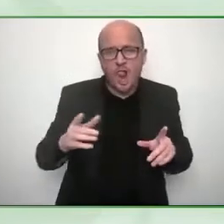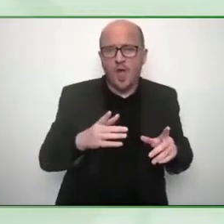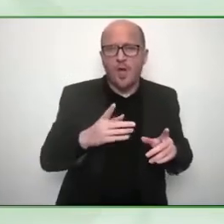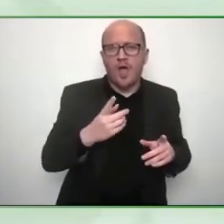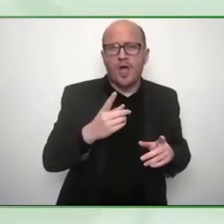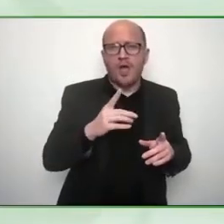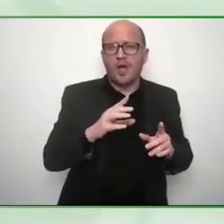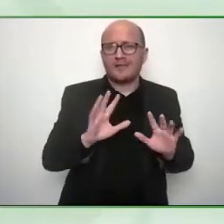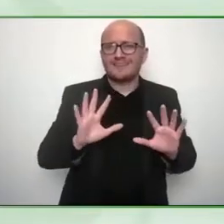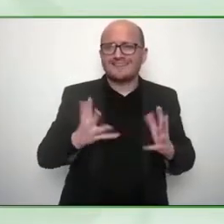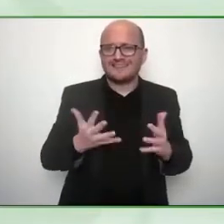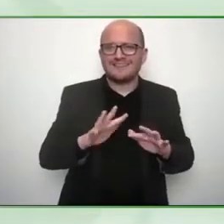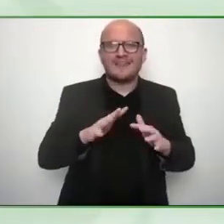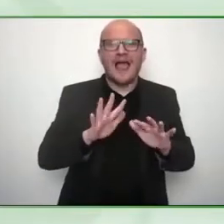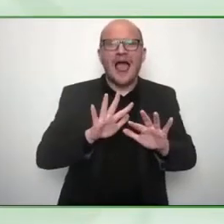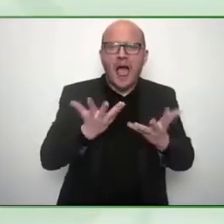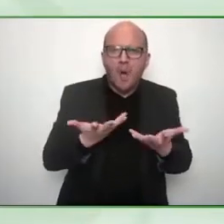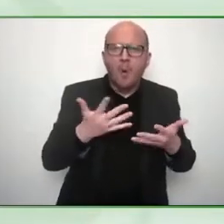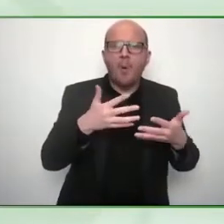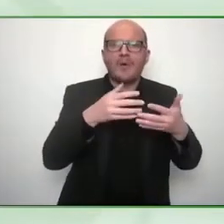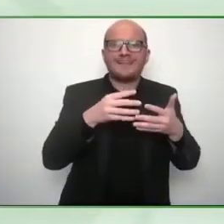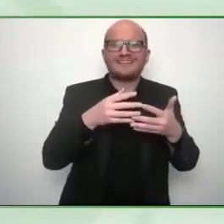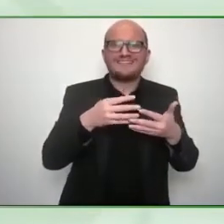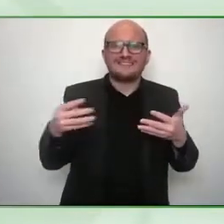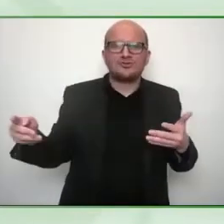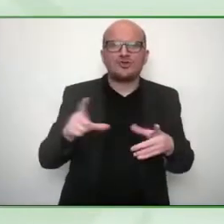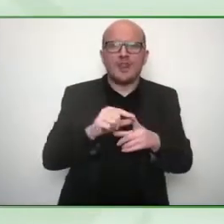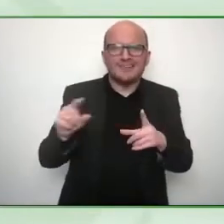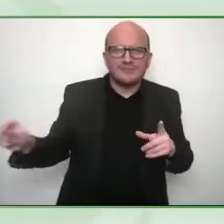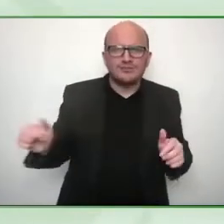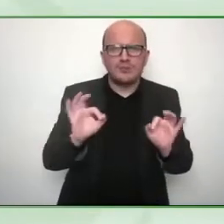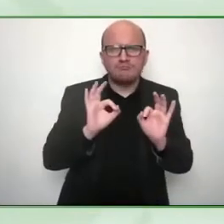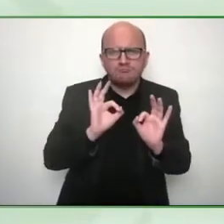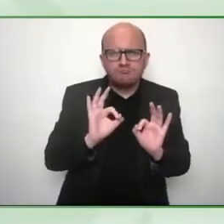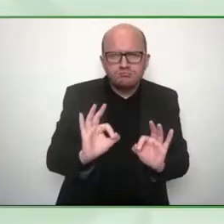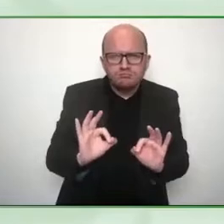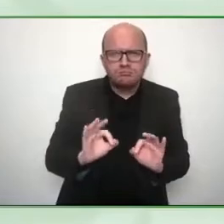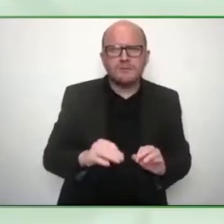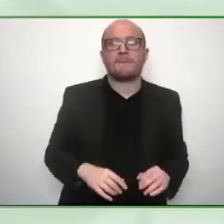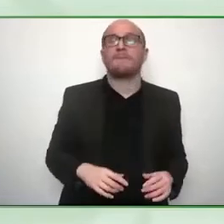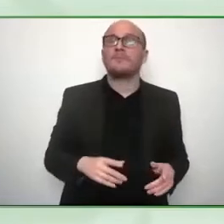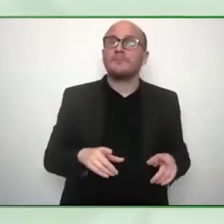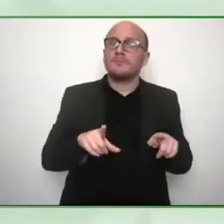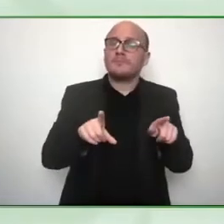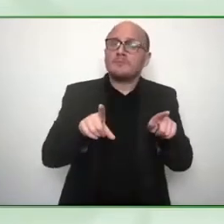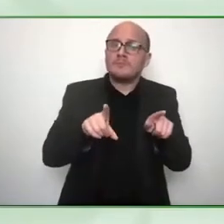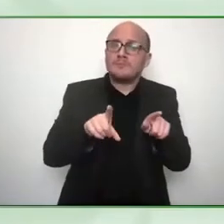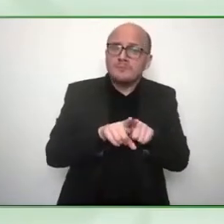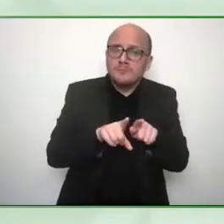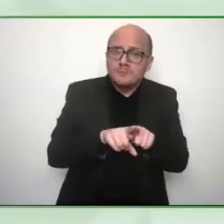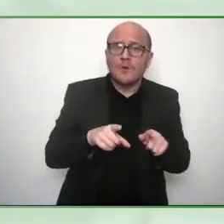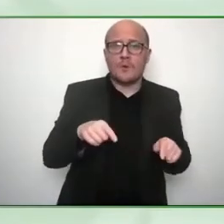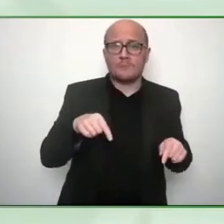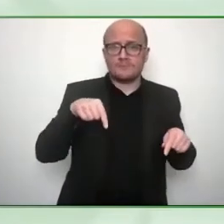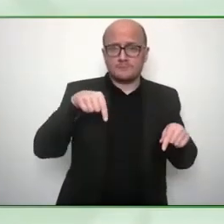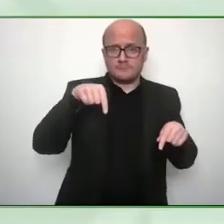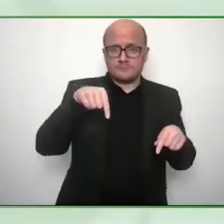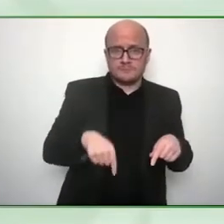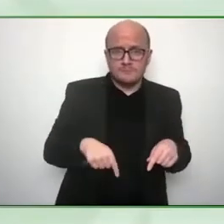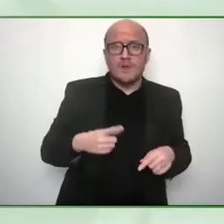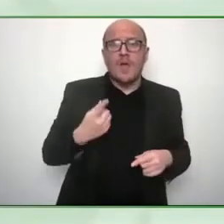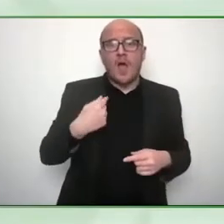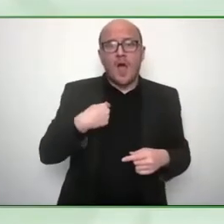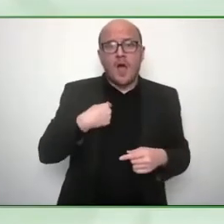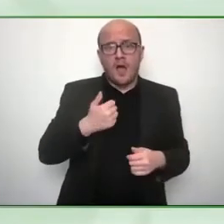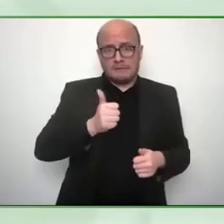a 100 digital throughput in that you can do orders of magnitude more than you could do if you're doing this one